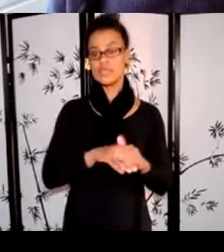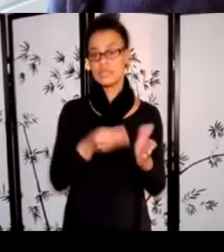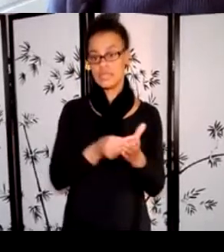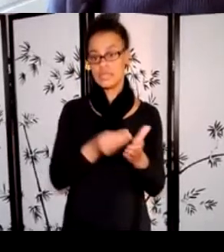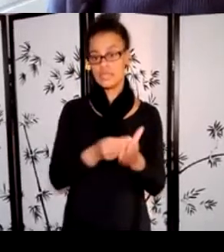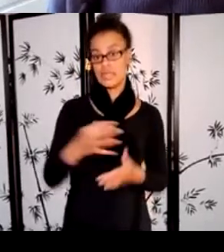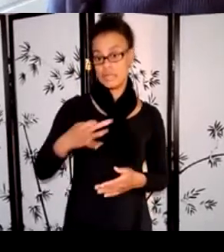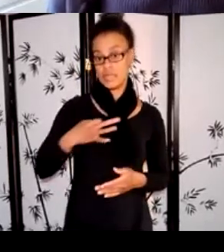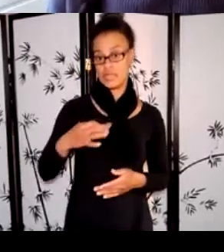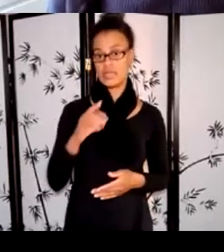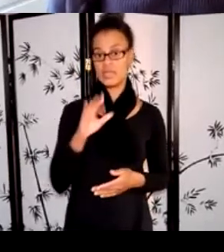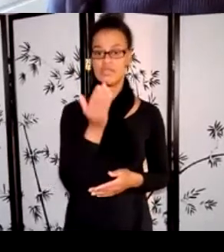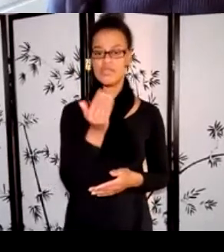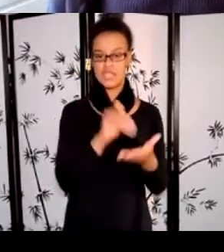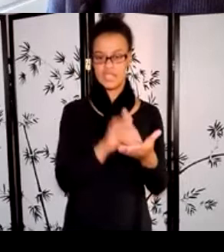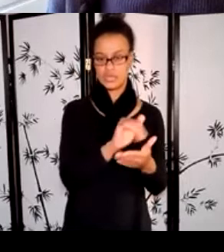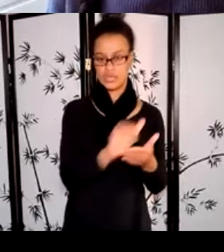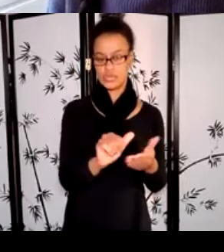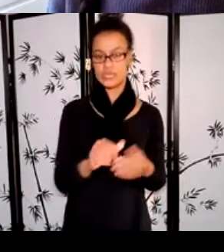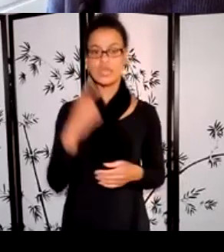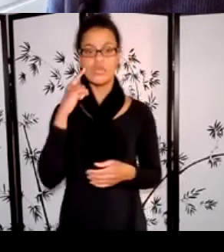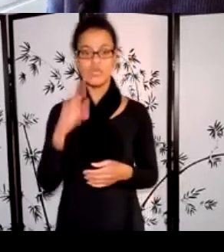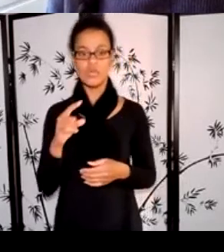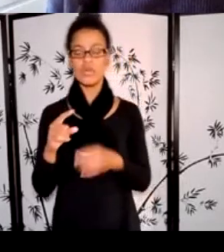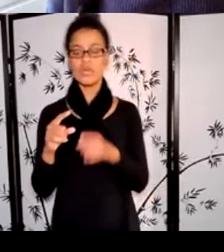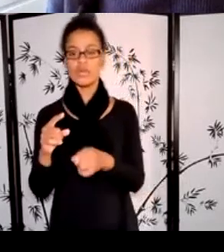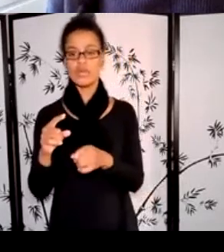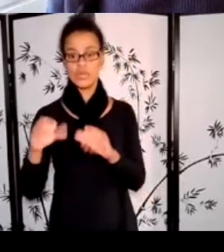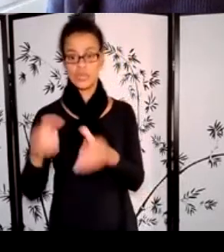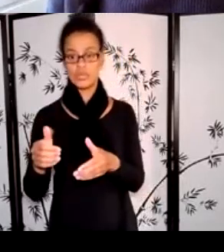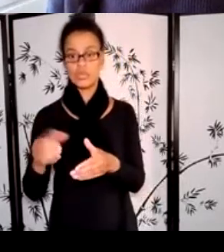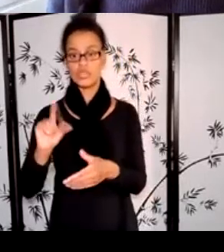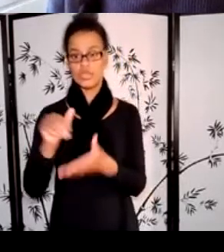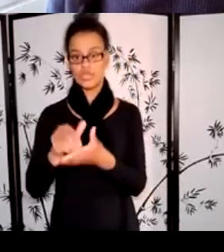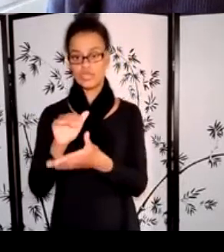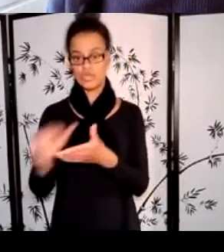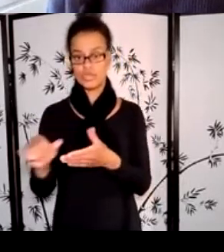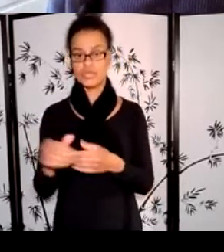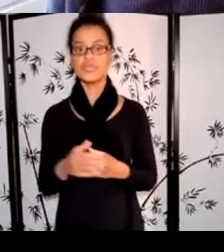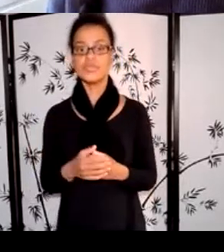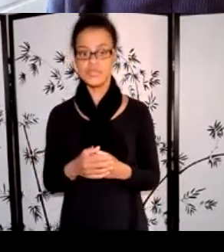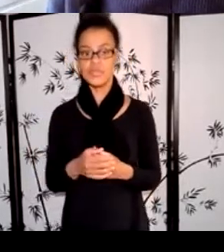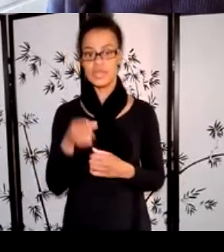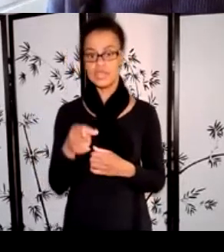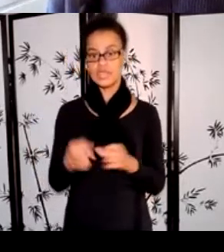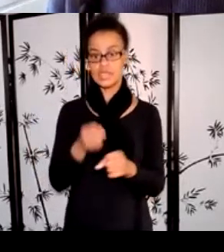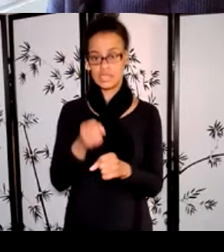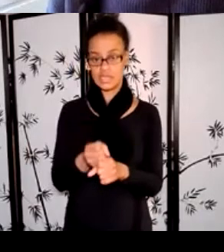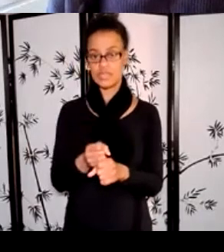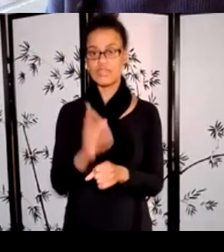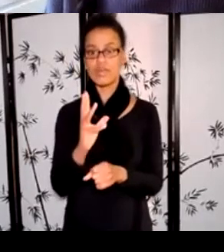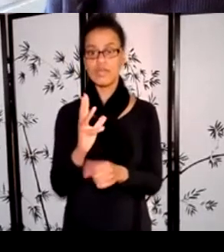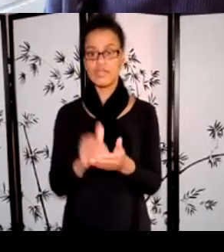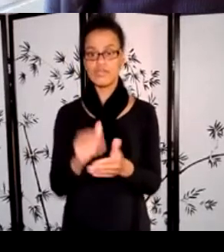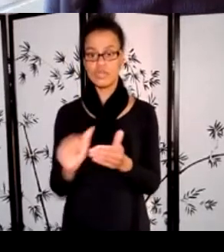through the program this year is $1.6 million, which is $500,000 more than last year. Yay!